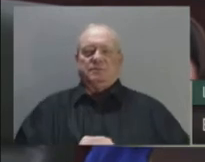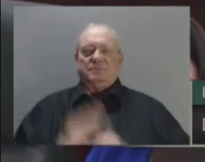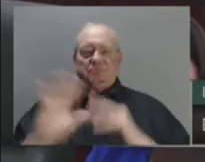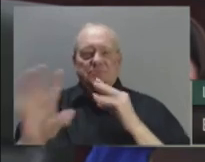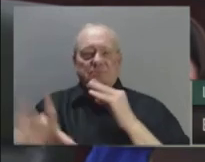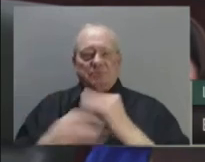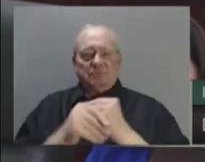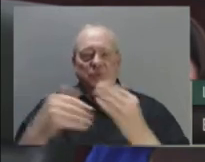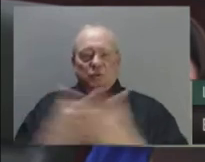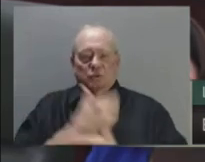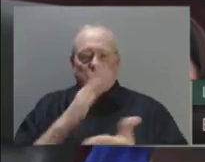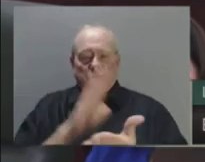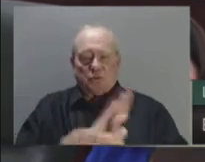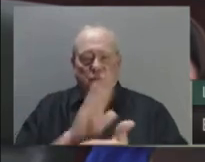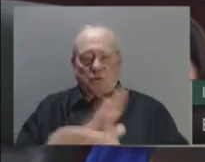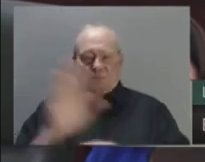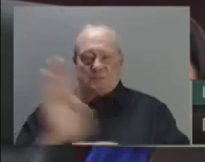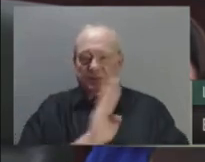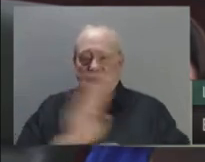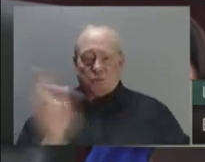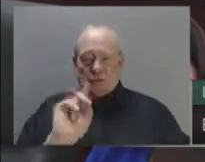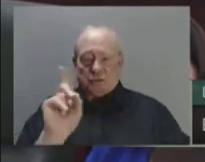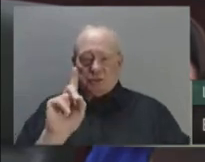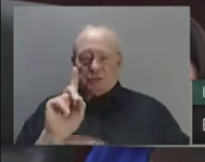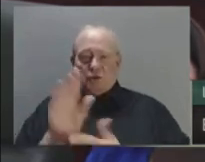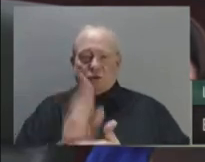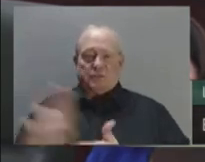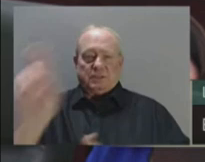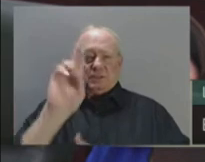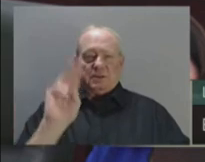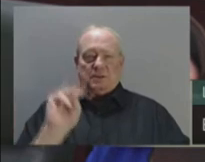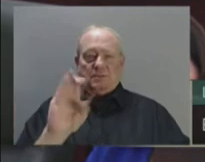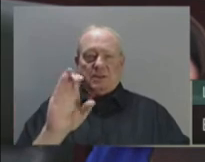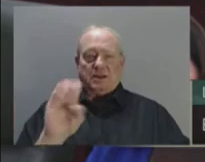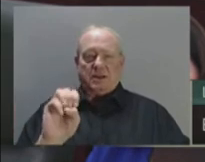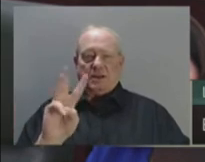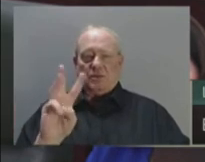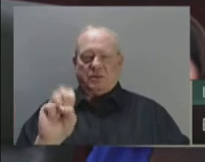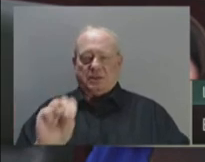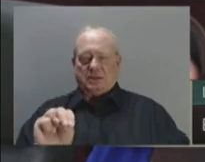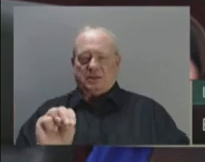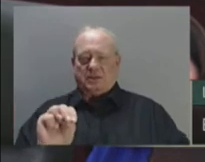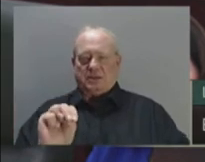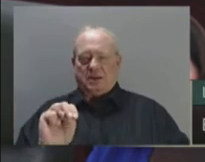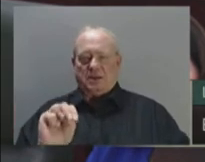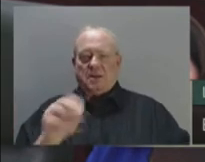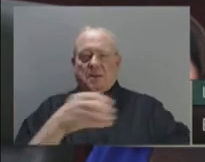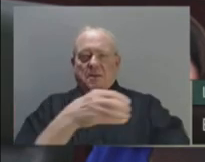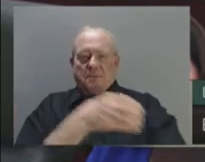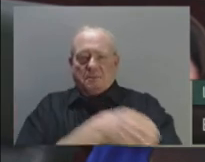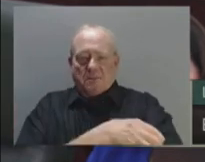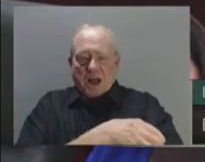McEwen University, and a power engineering and instrumentation lab at Northwestern Polytechnique.